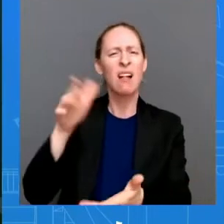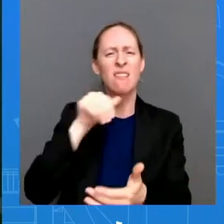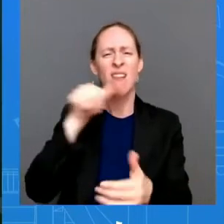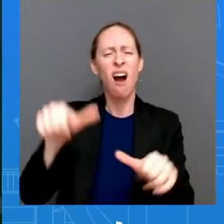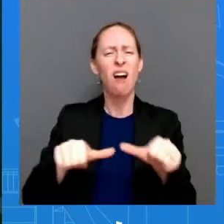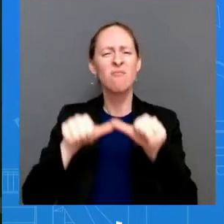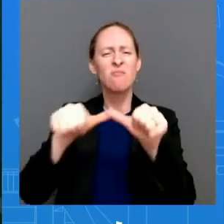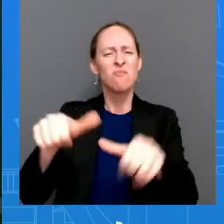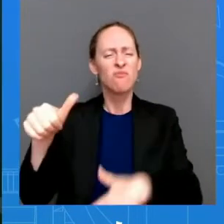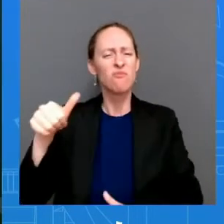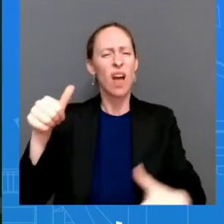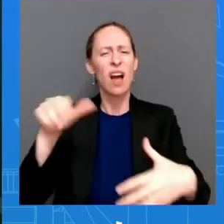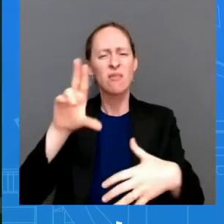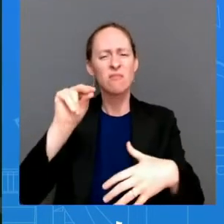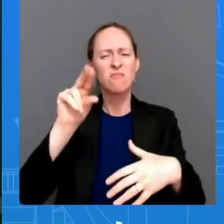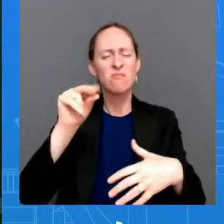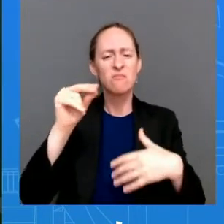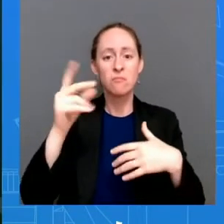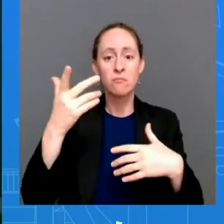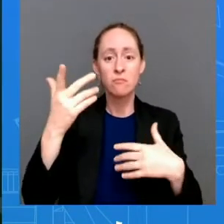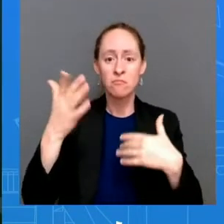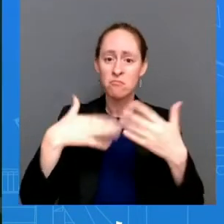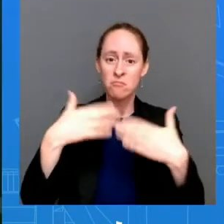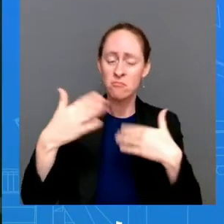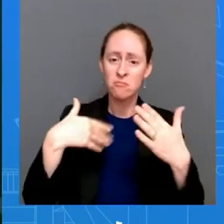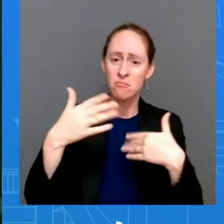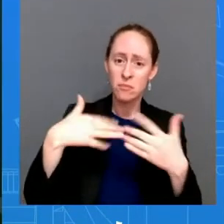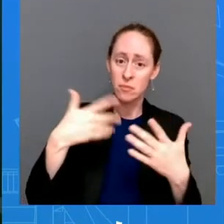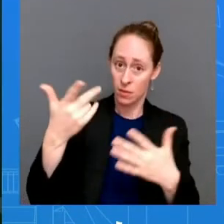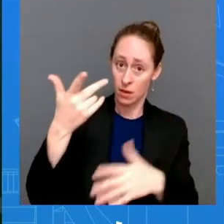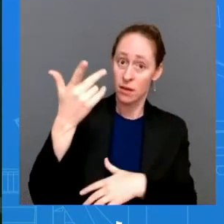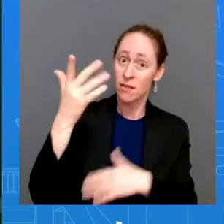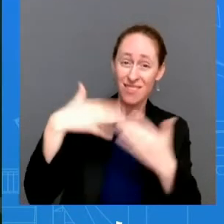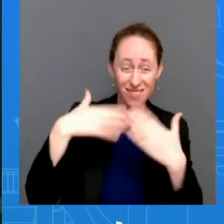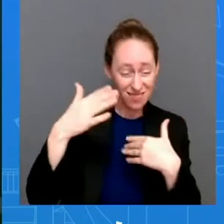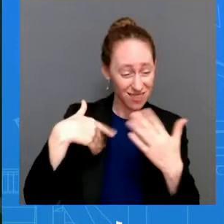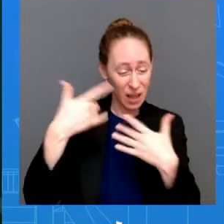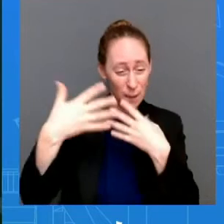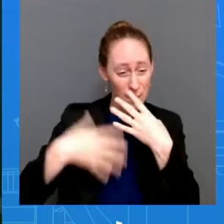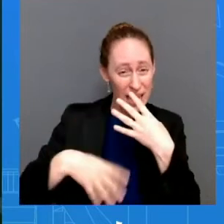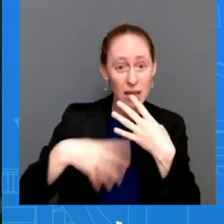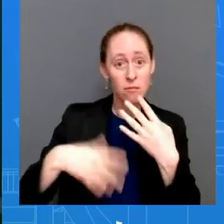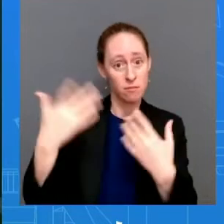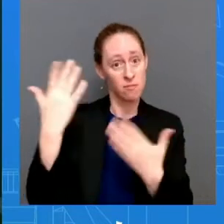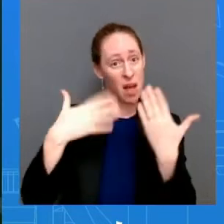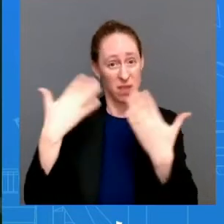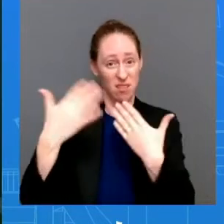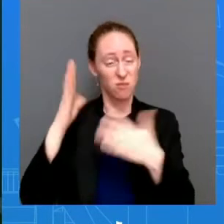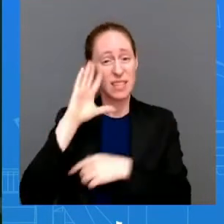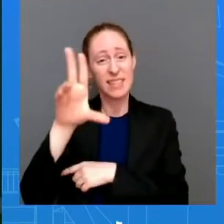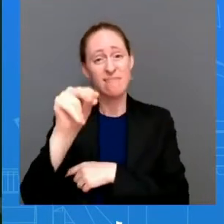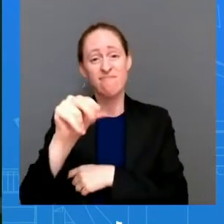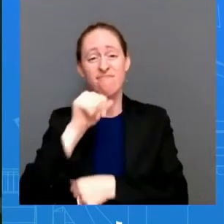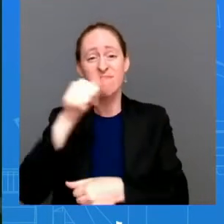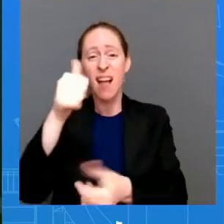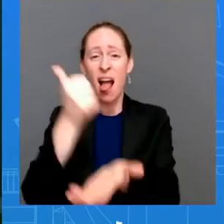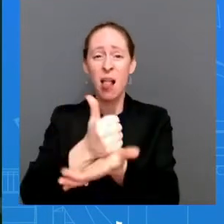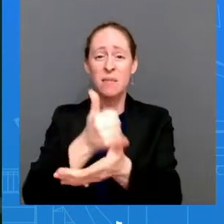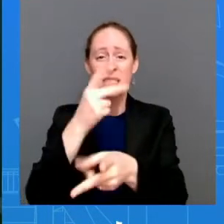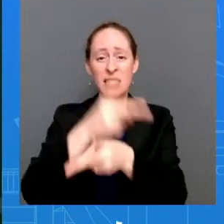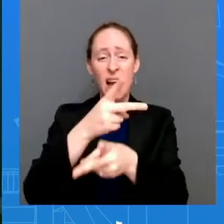interagency task force that builds on the actions we've already taken to protect access to safe abortions